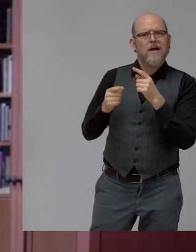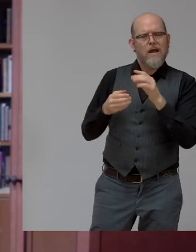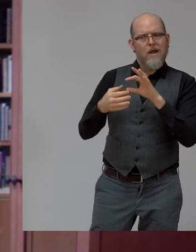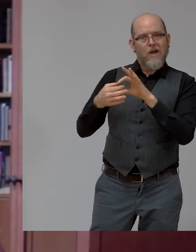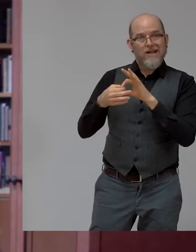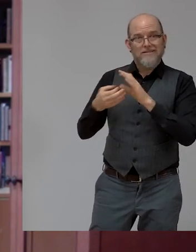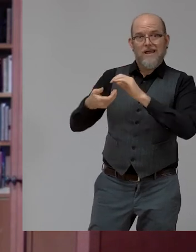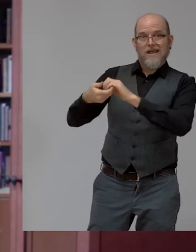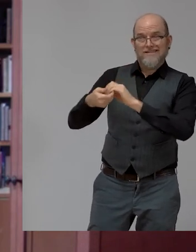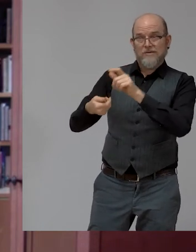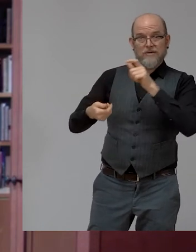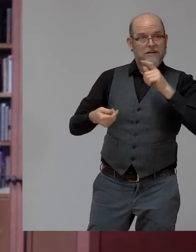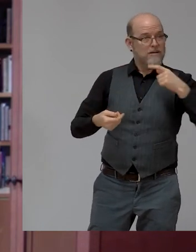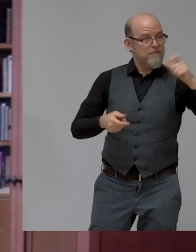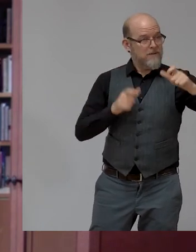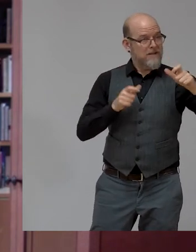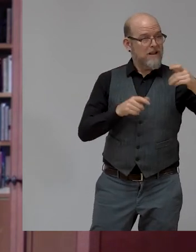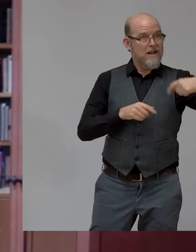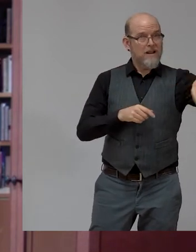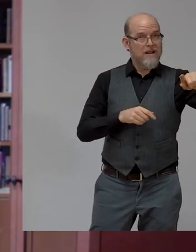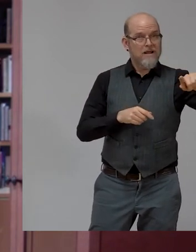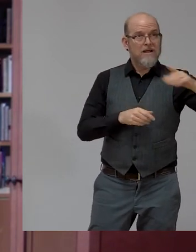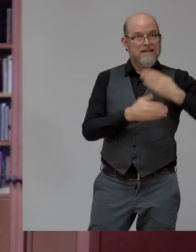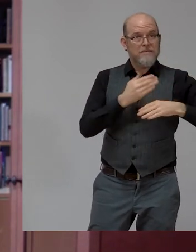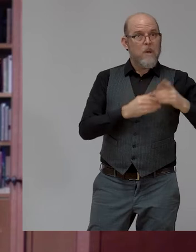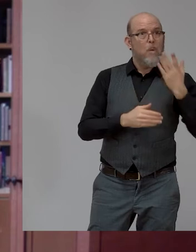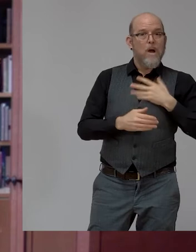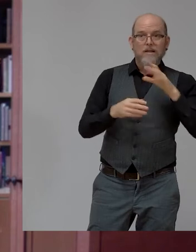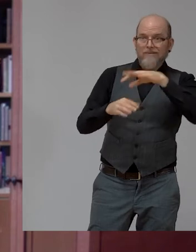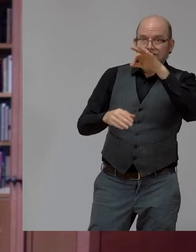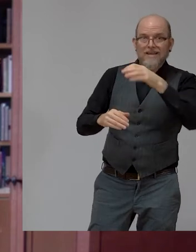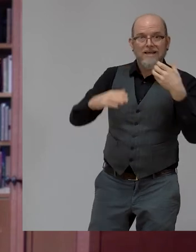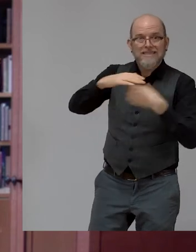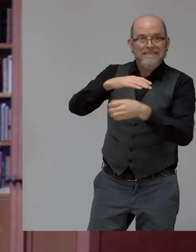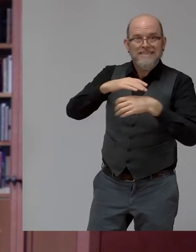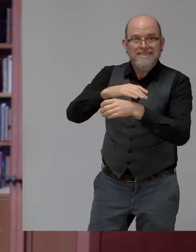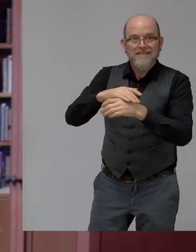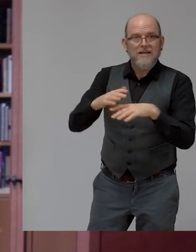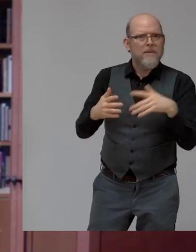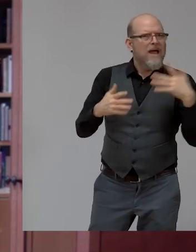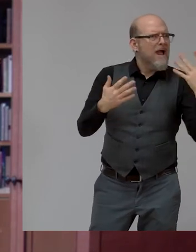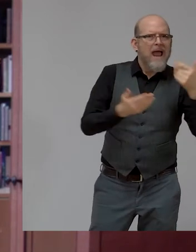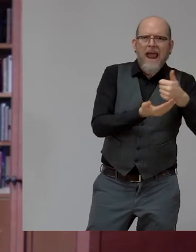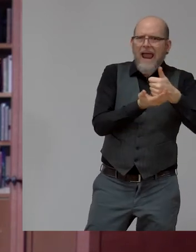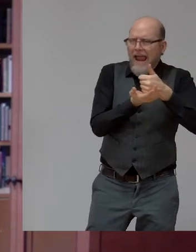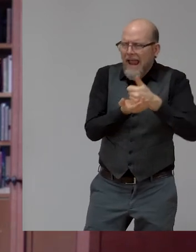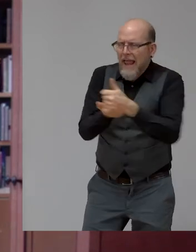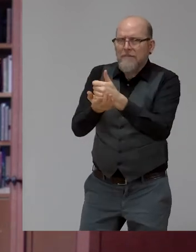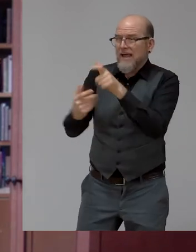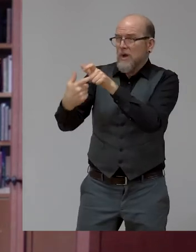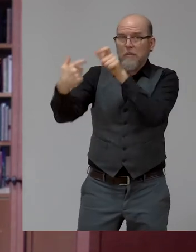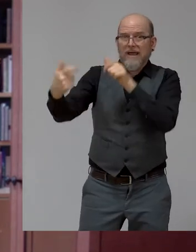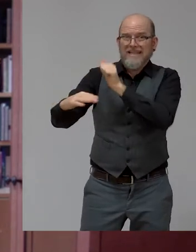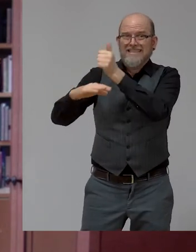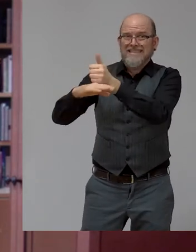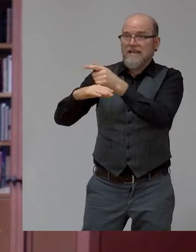into jobs, that focus on employment, do nothing to help the employer respond to their customers. And actually what you're saying is